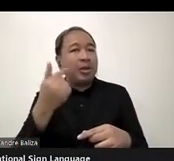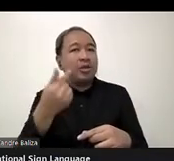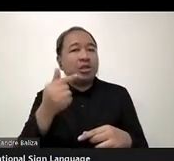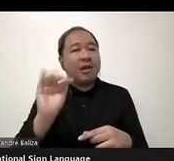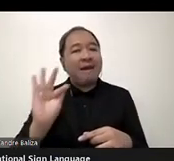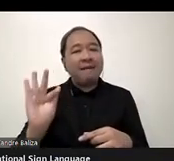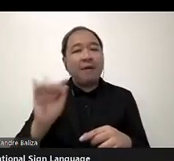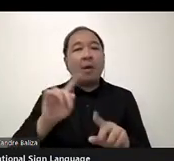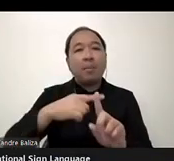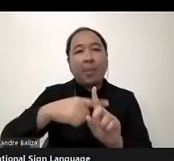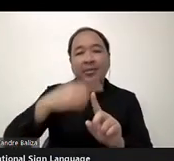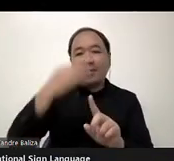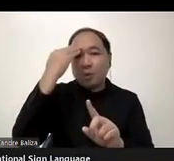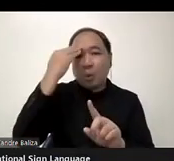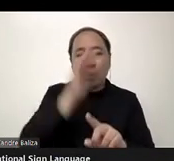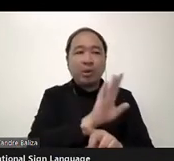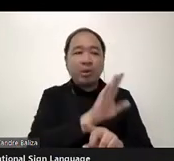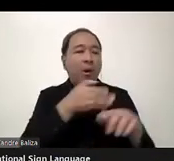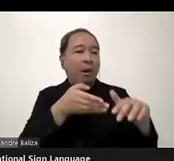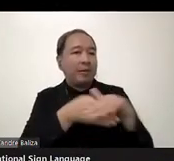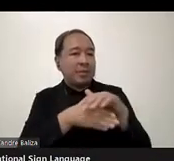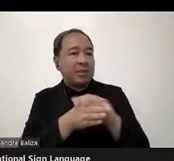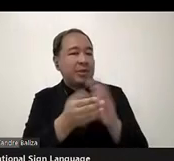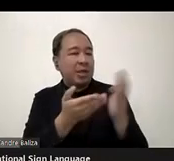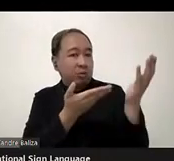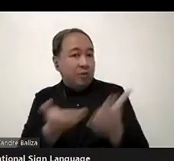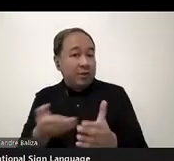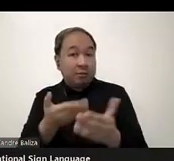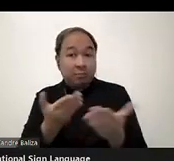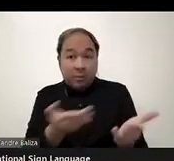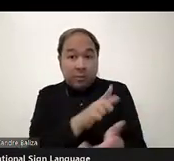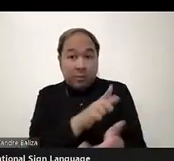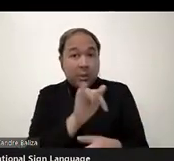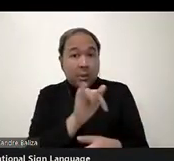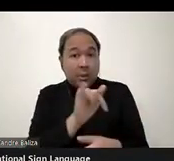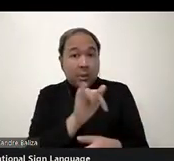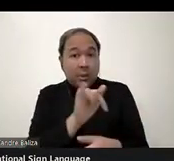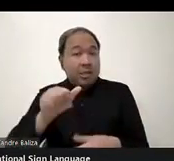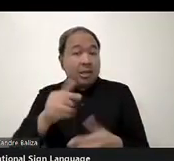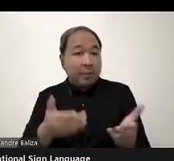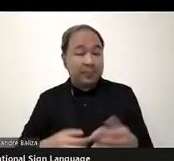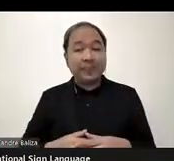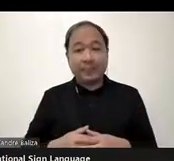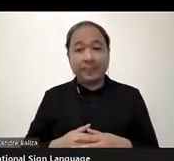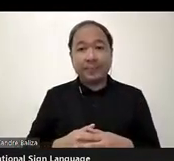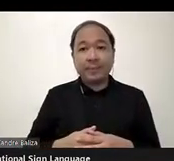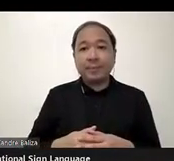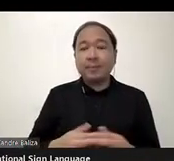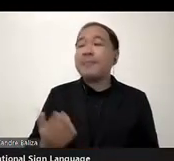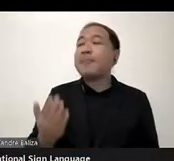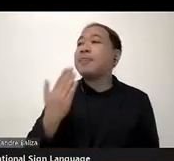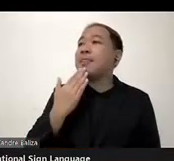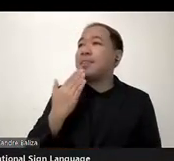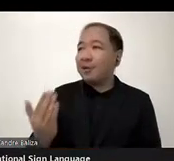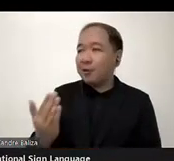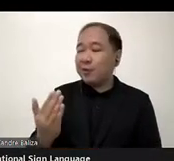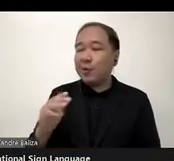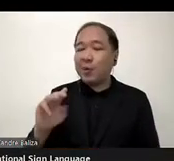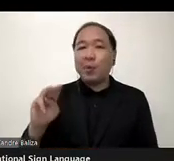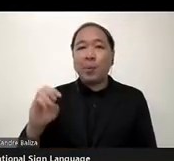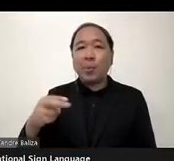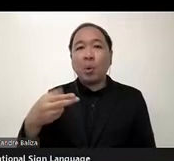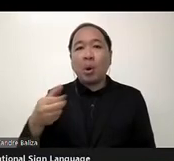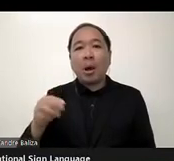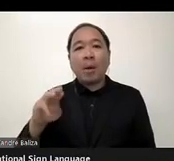services. So Lydia. Thank you very much, Mohamed. And I am today,